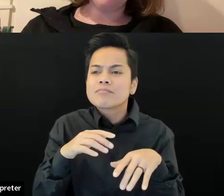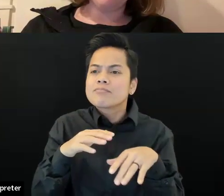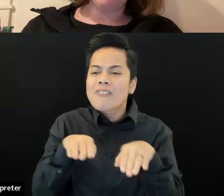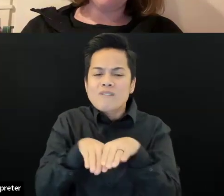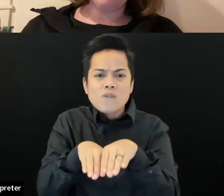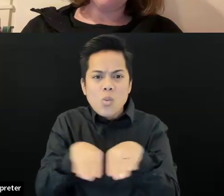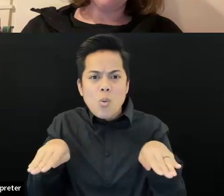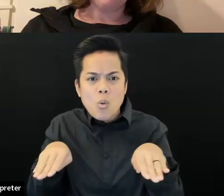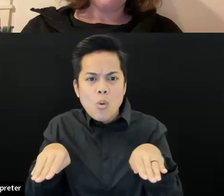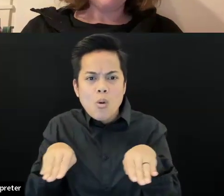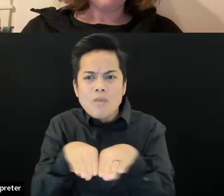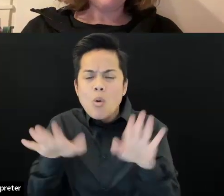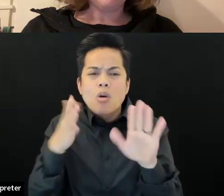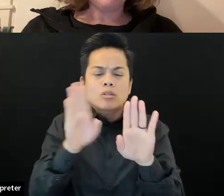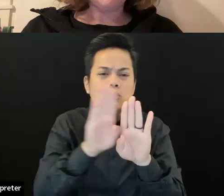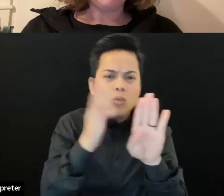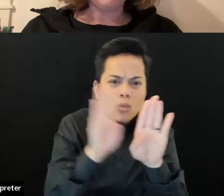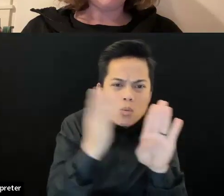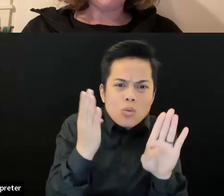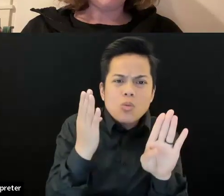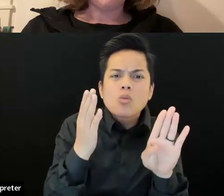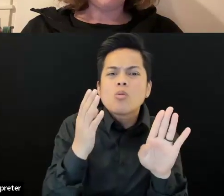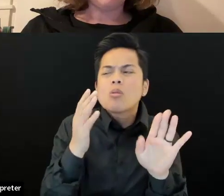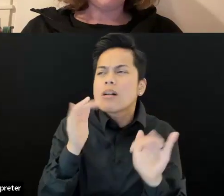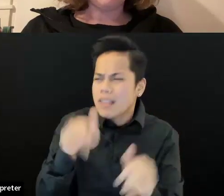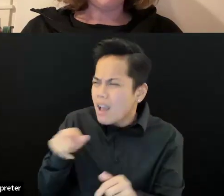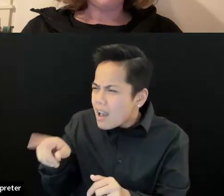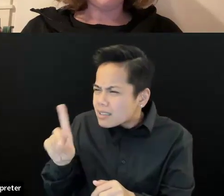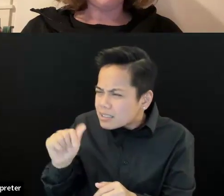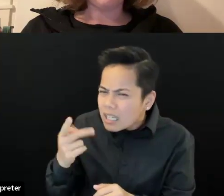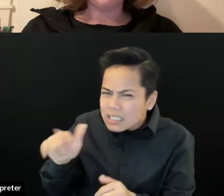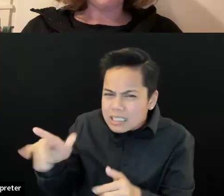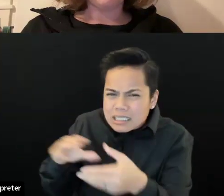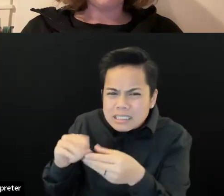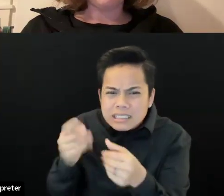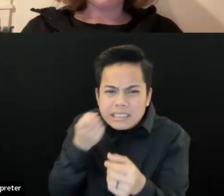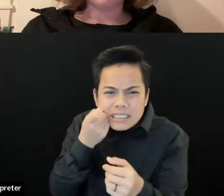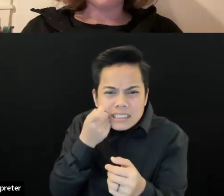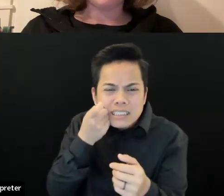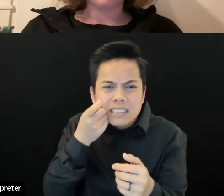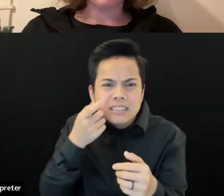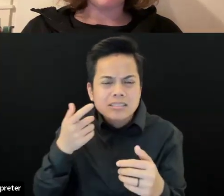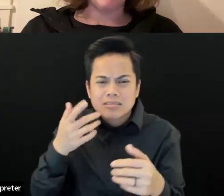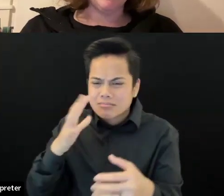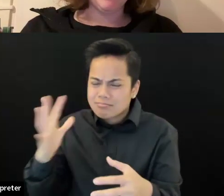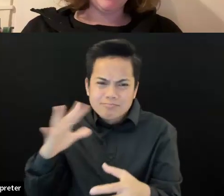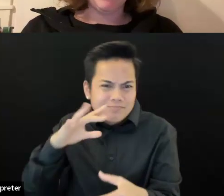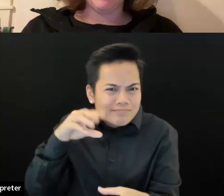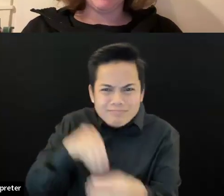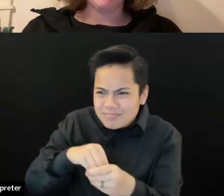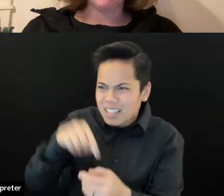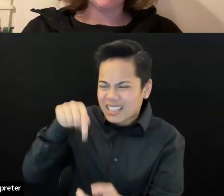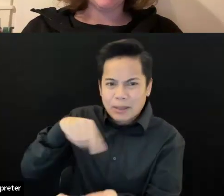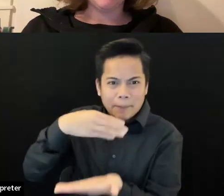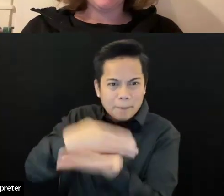that we are going to be trying to raise pretty, pretty soon. Um, so, you know, if you know anybody, everybody out there, uh,